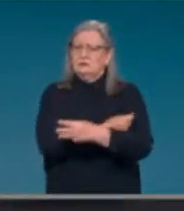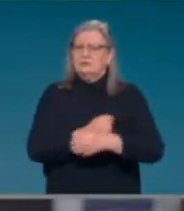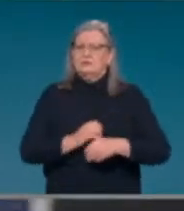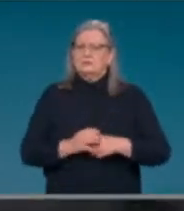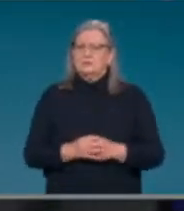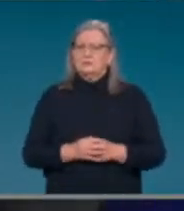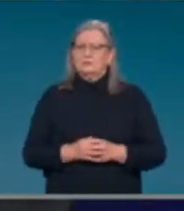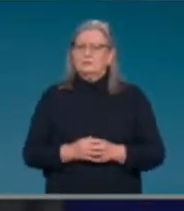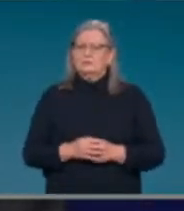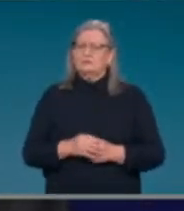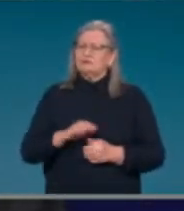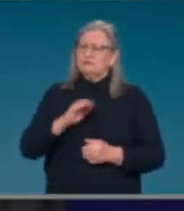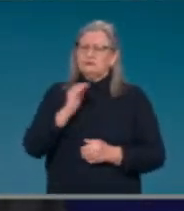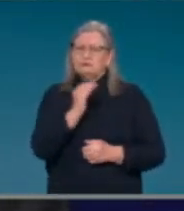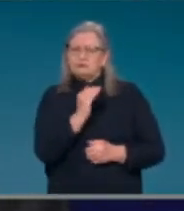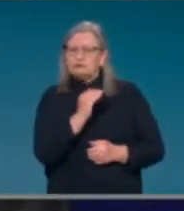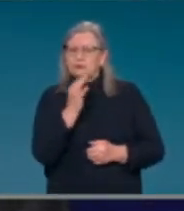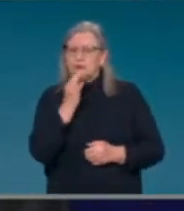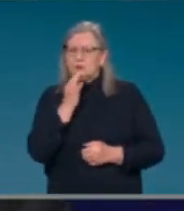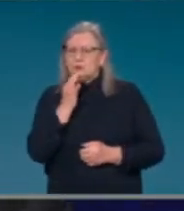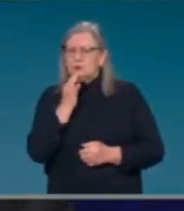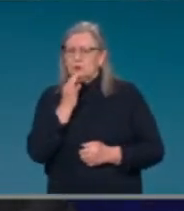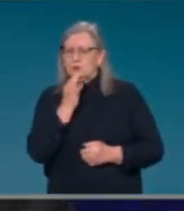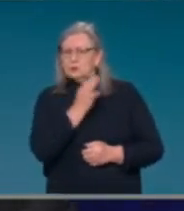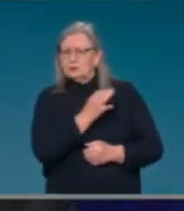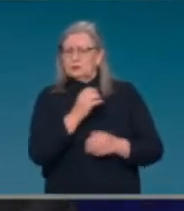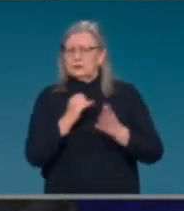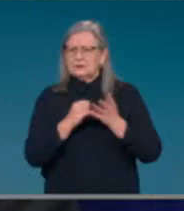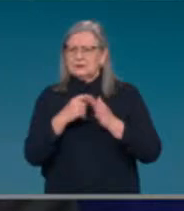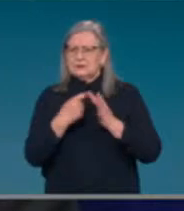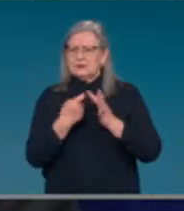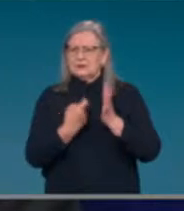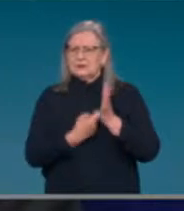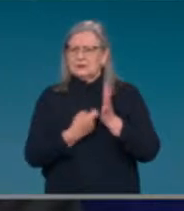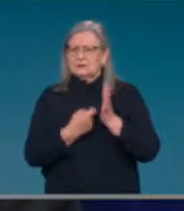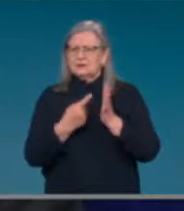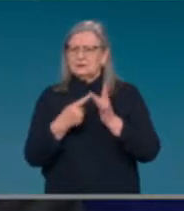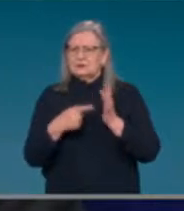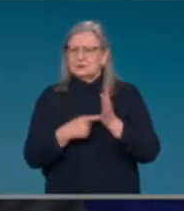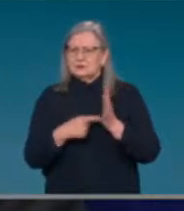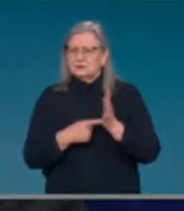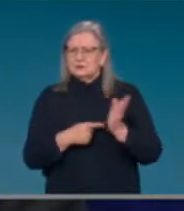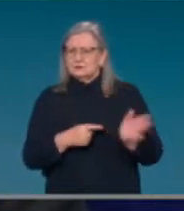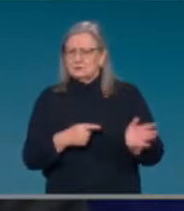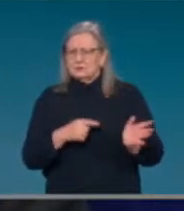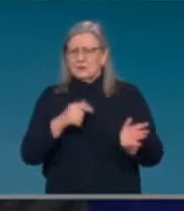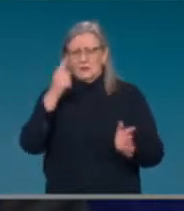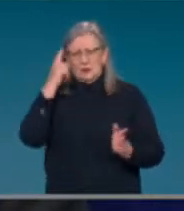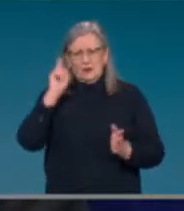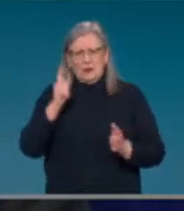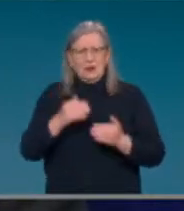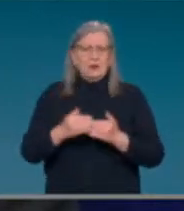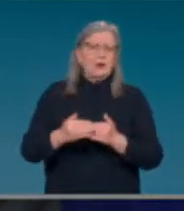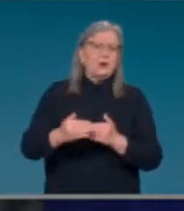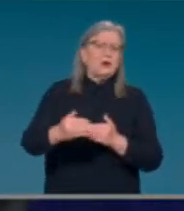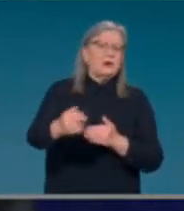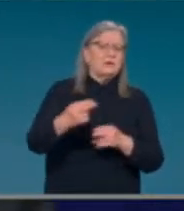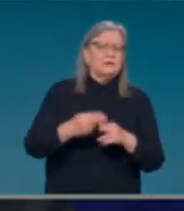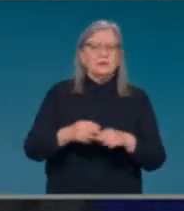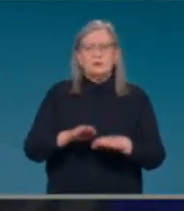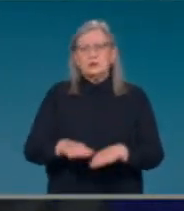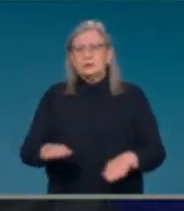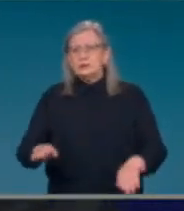timeline will be using the FDA as an indication for kids' approval in Australia? Is it weeks away? Well,